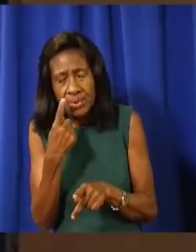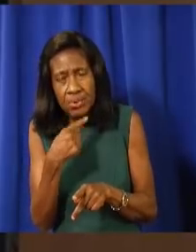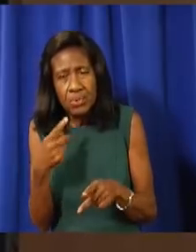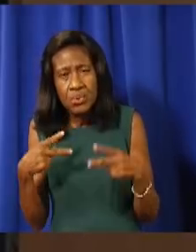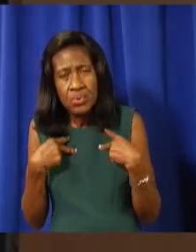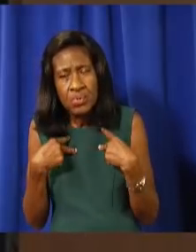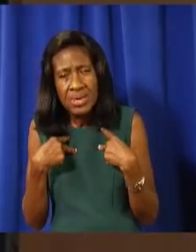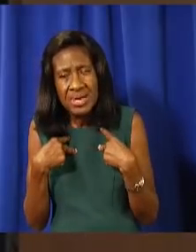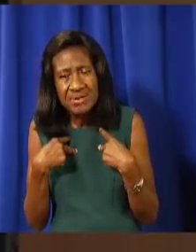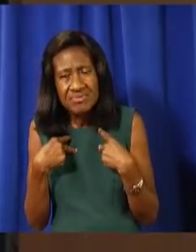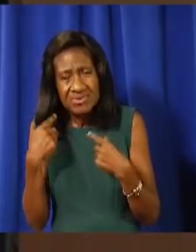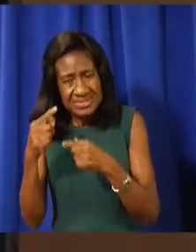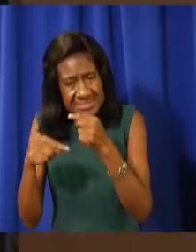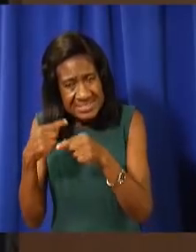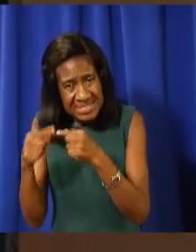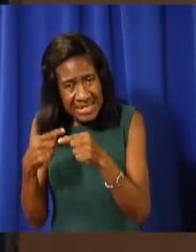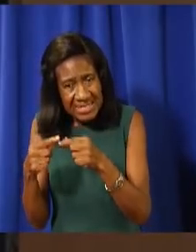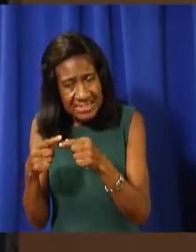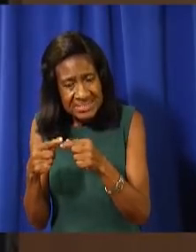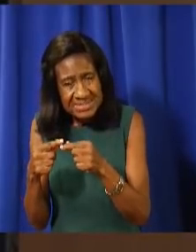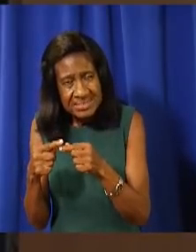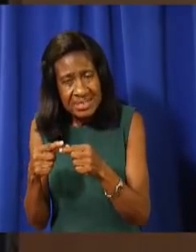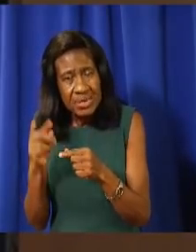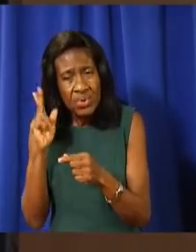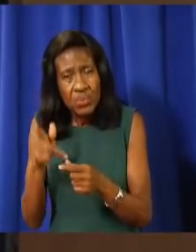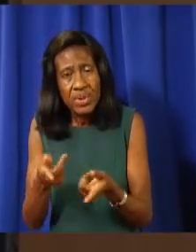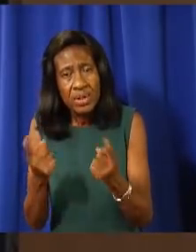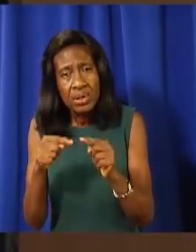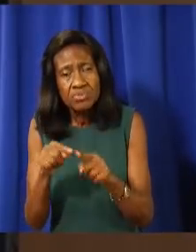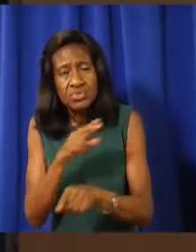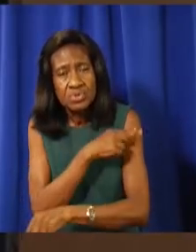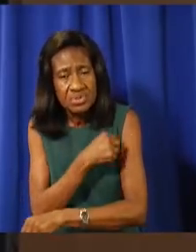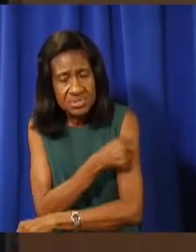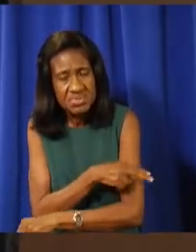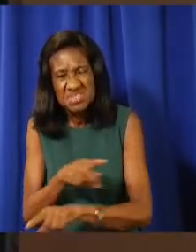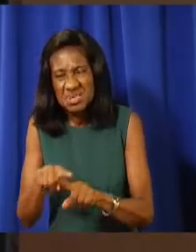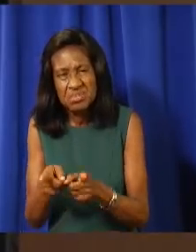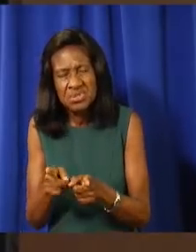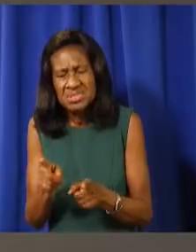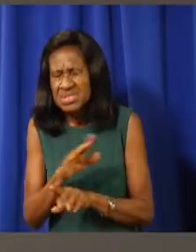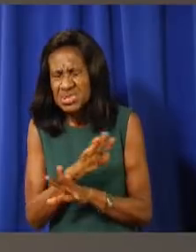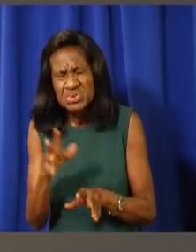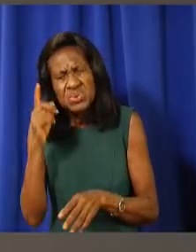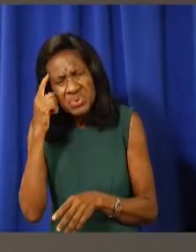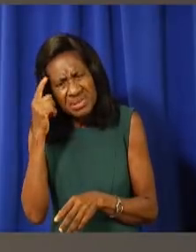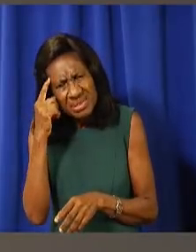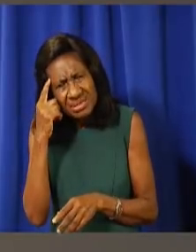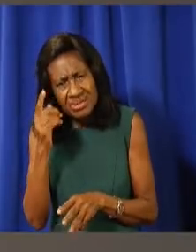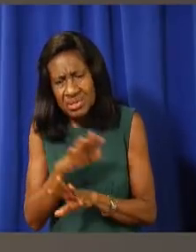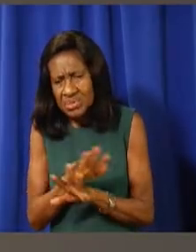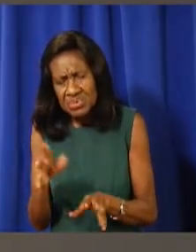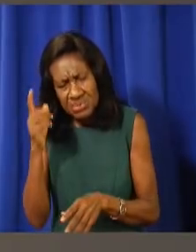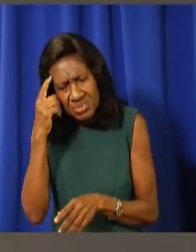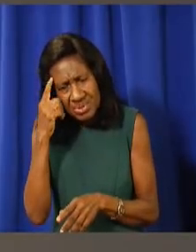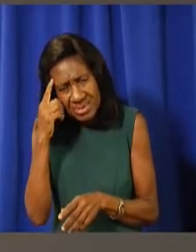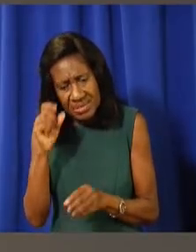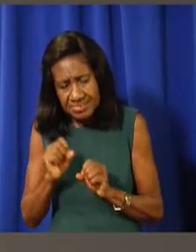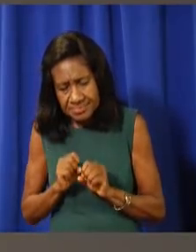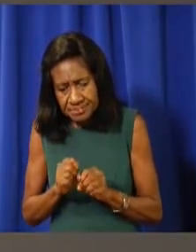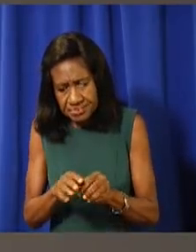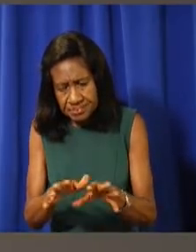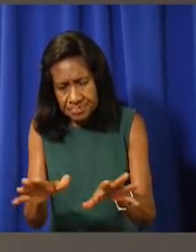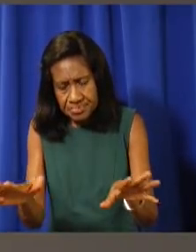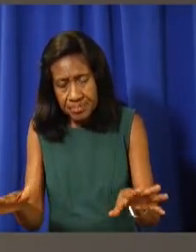So I don't believe personally that they have escaped into the community. Okay. And is there, have you done this definition yet